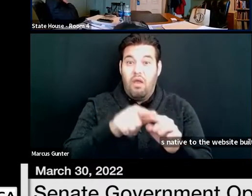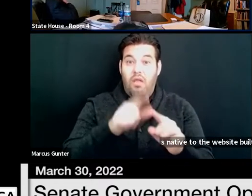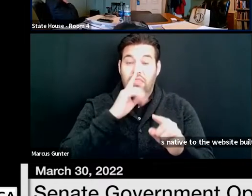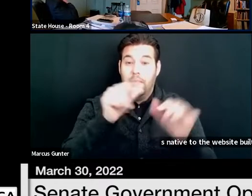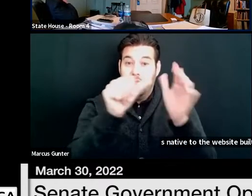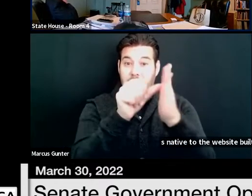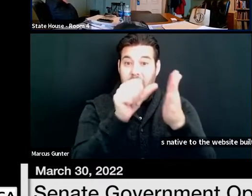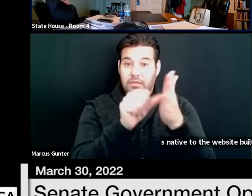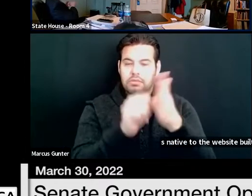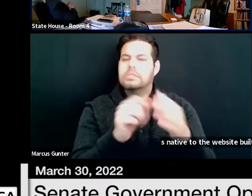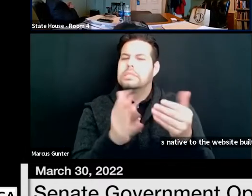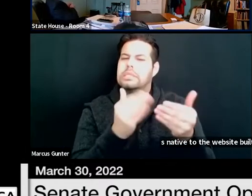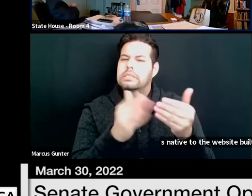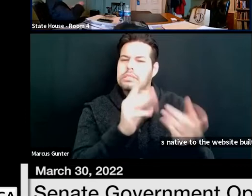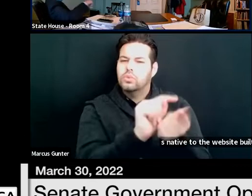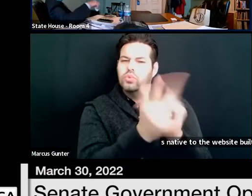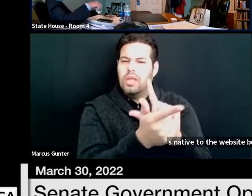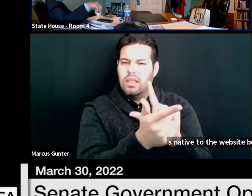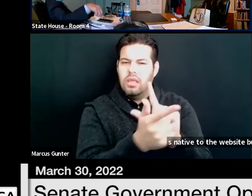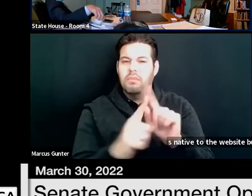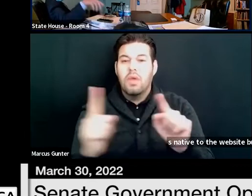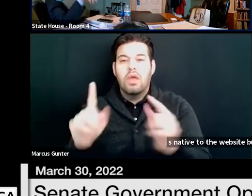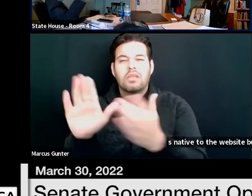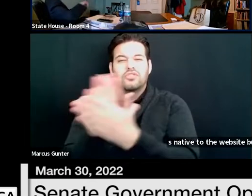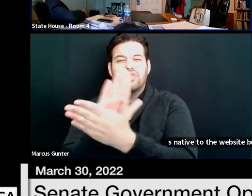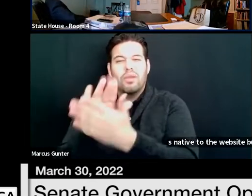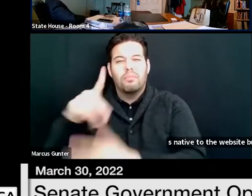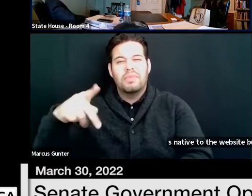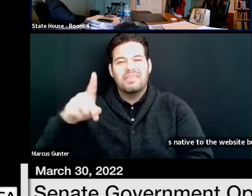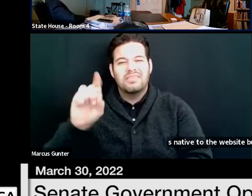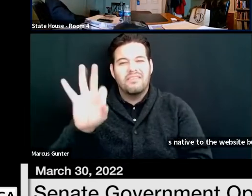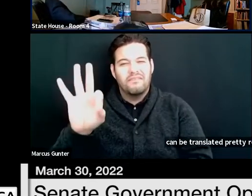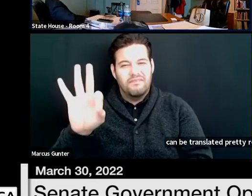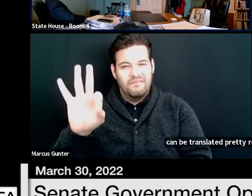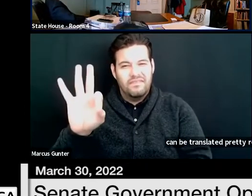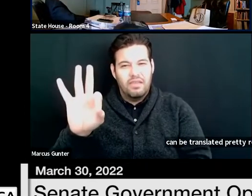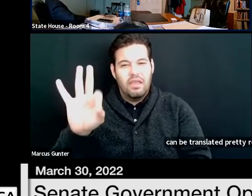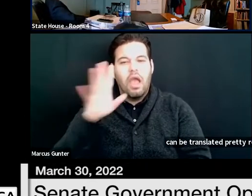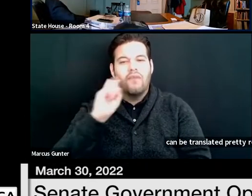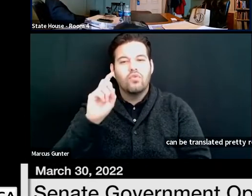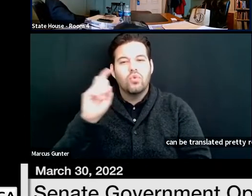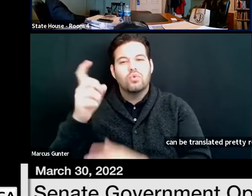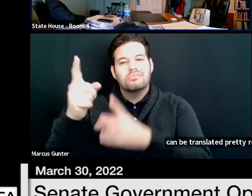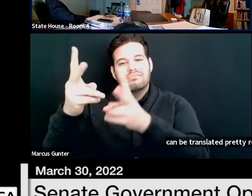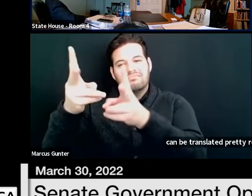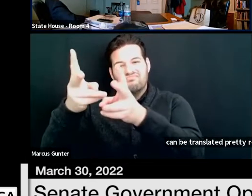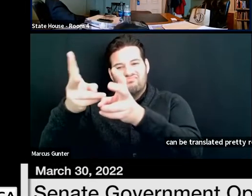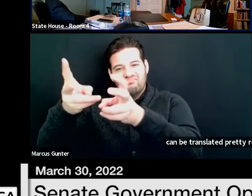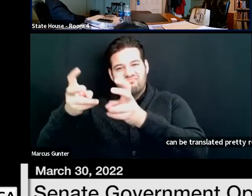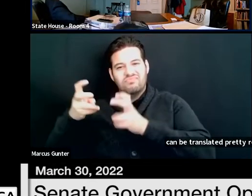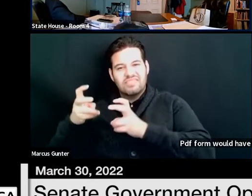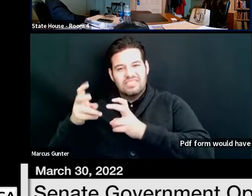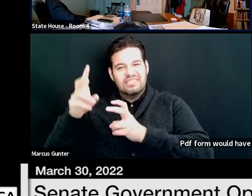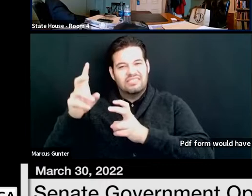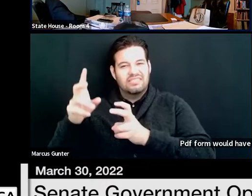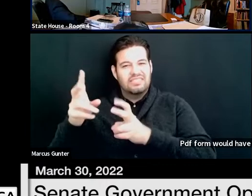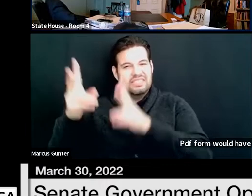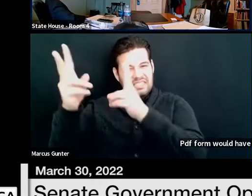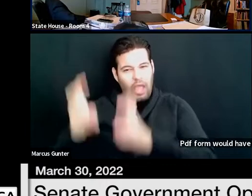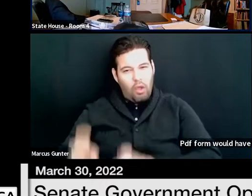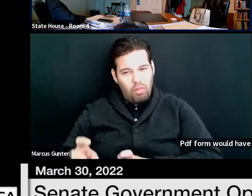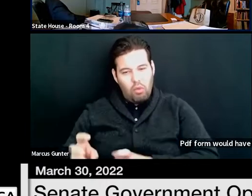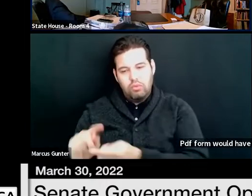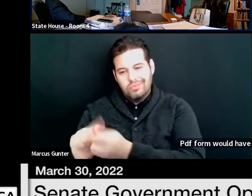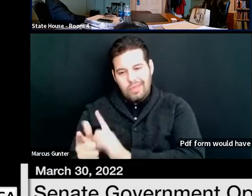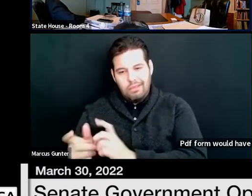readily. But a document in PDF form would have to either be extracted, downloaded, and re-uploaded to